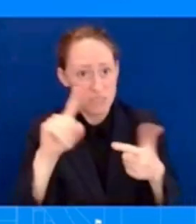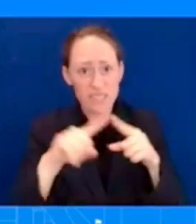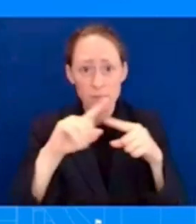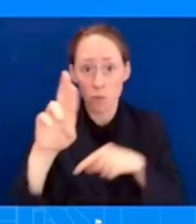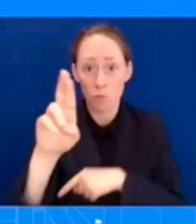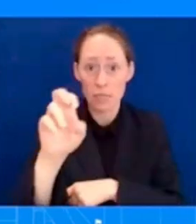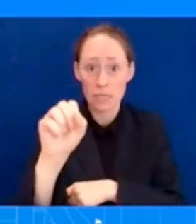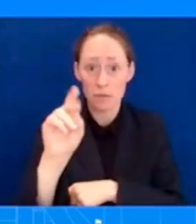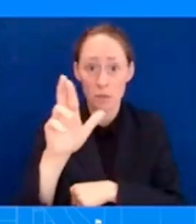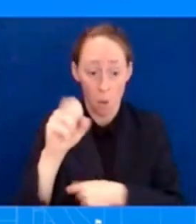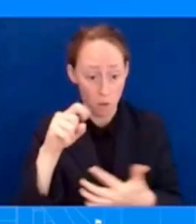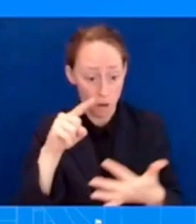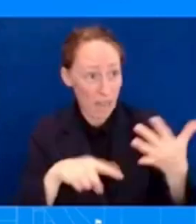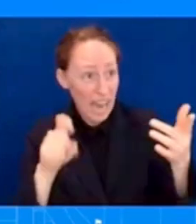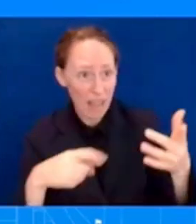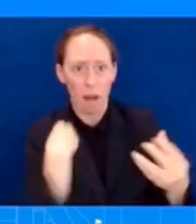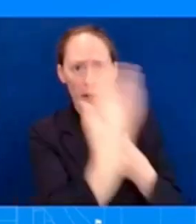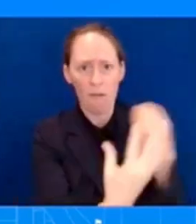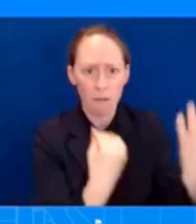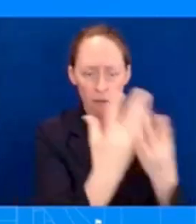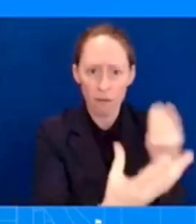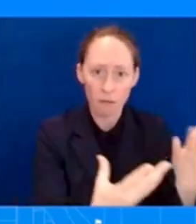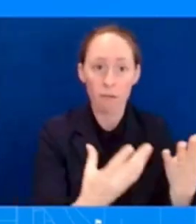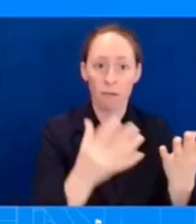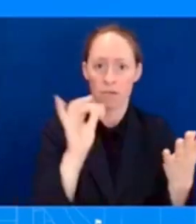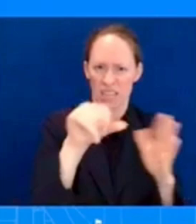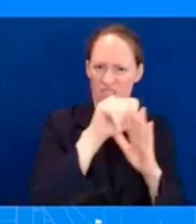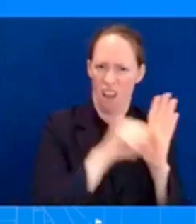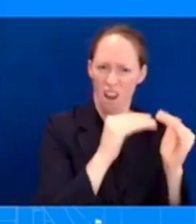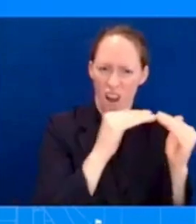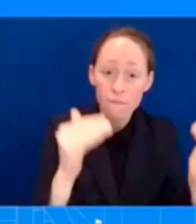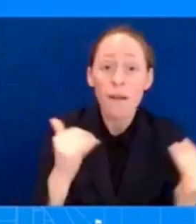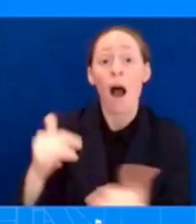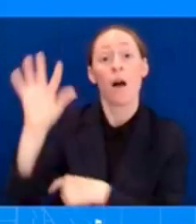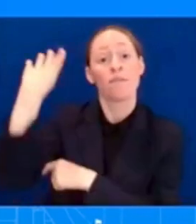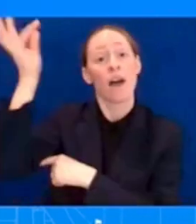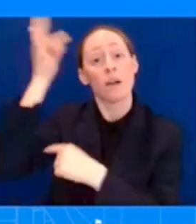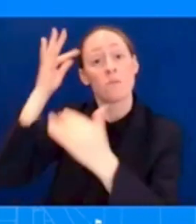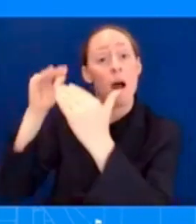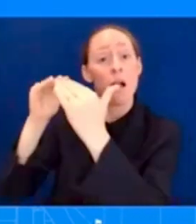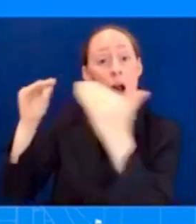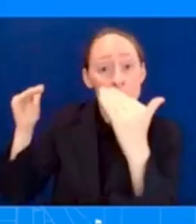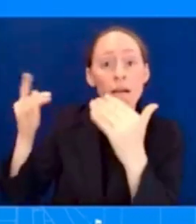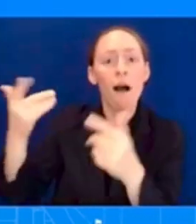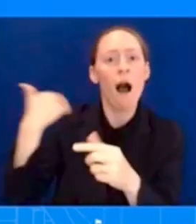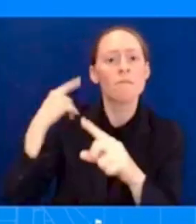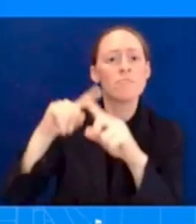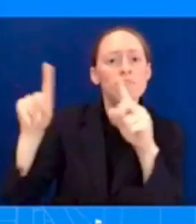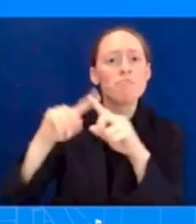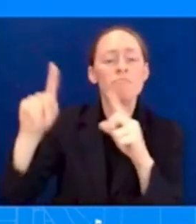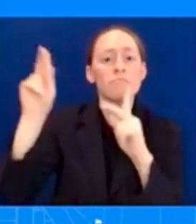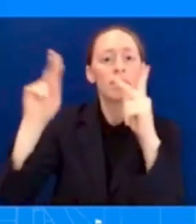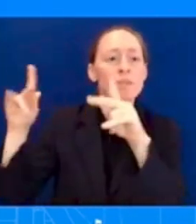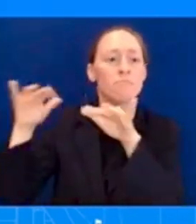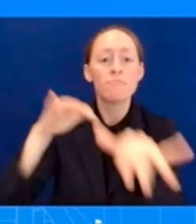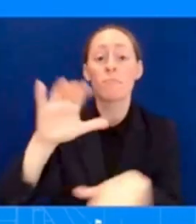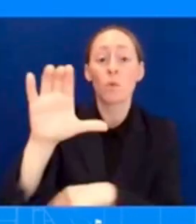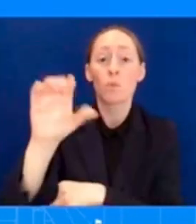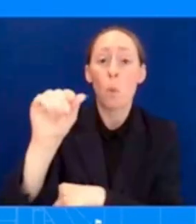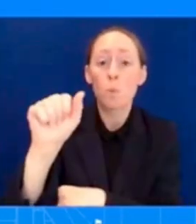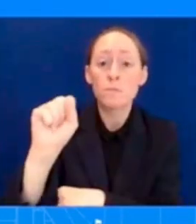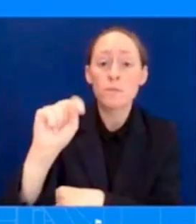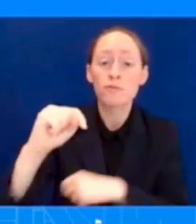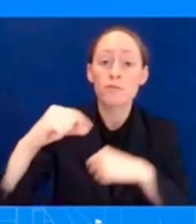defense were providing life-saving rescues as this fire was evolving the coming days